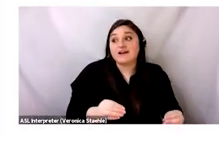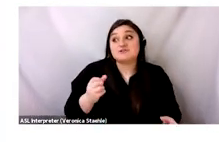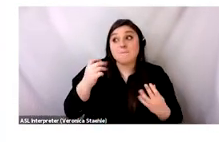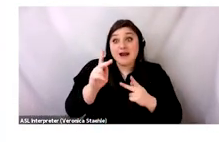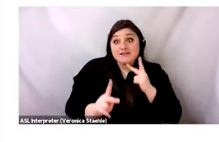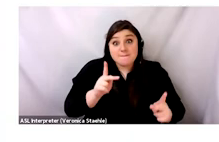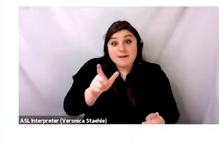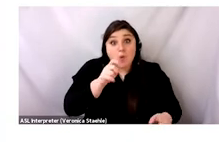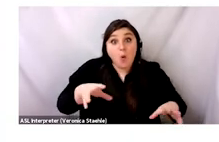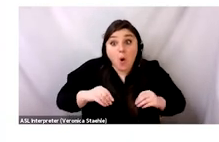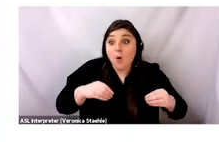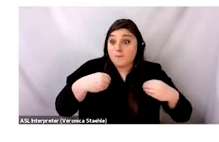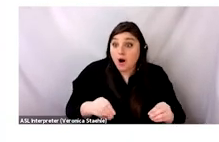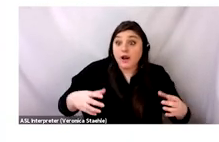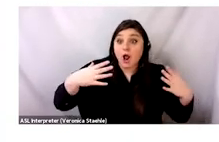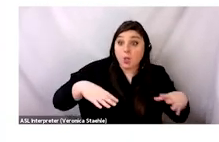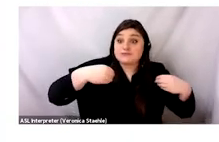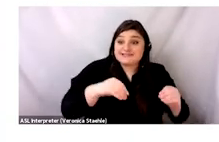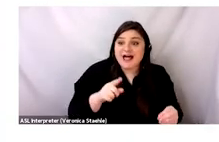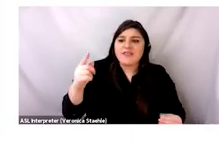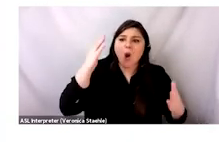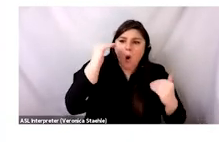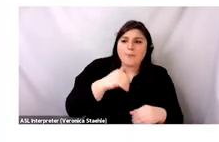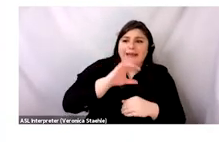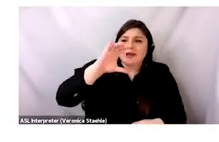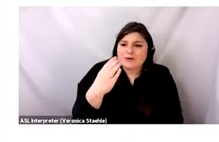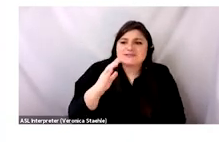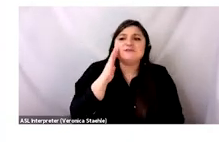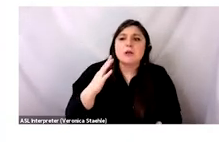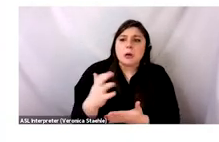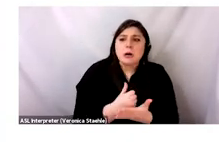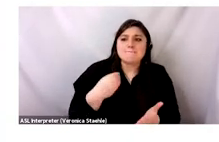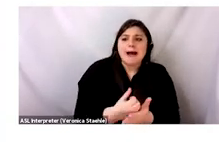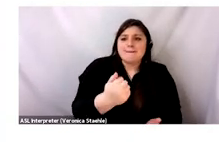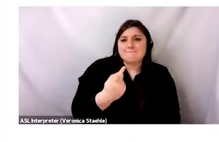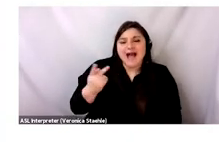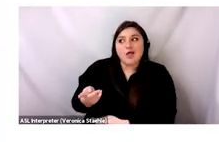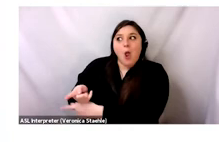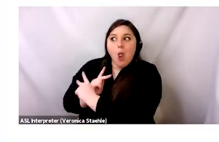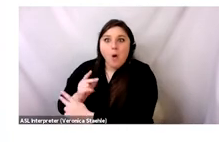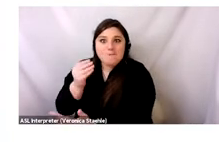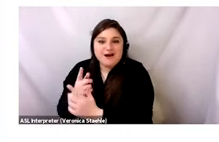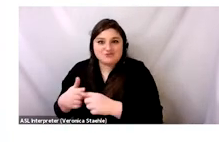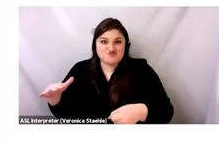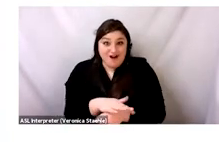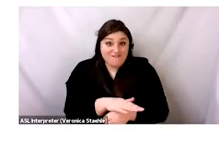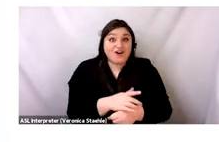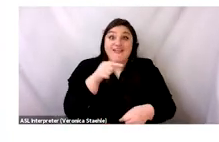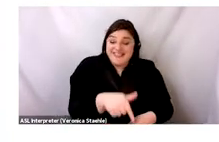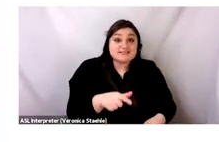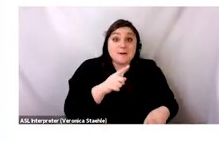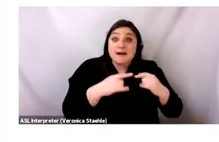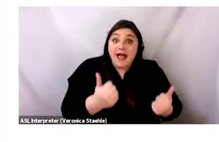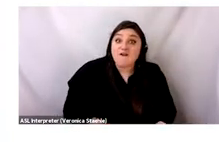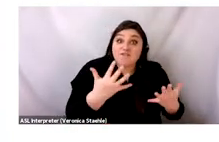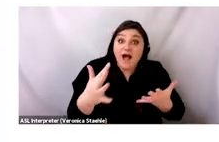so more retailers had taken out loans than ever before. And they were really counting on Christmas as a time when they would break even or make a small profit.